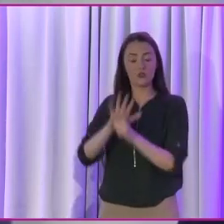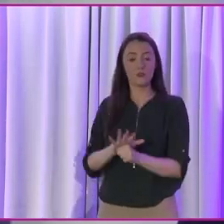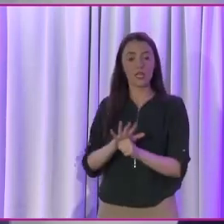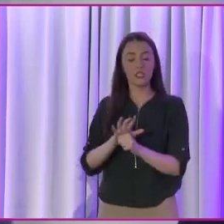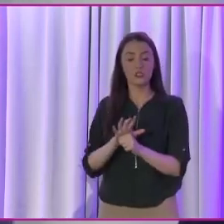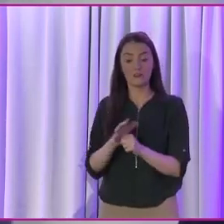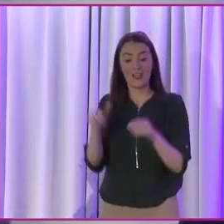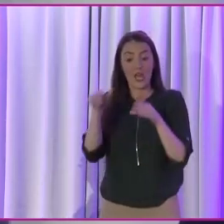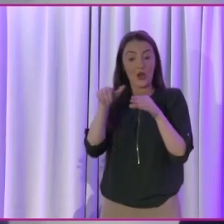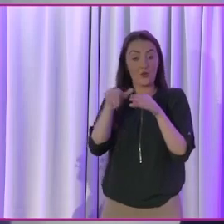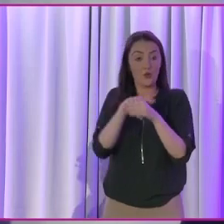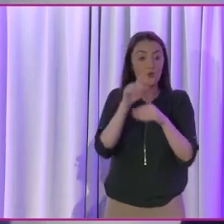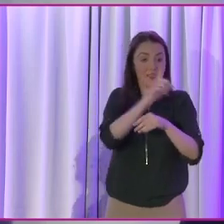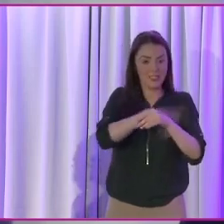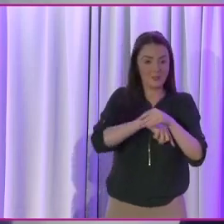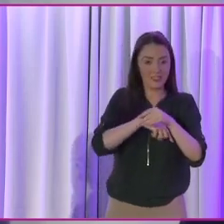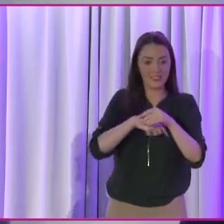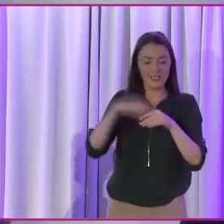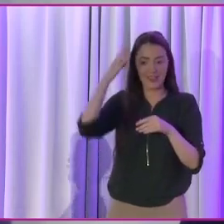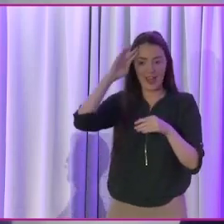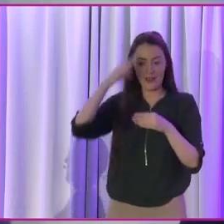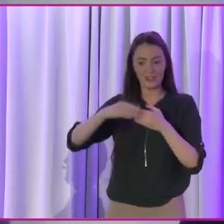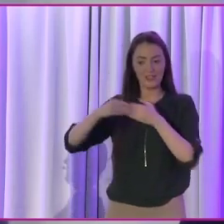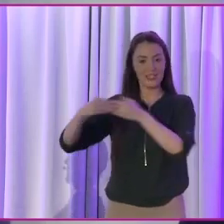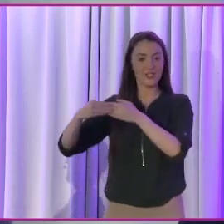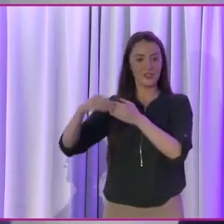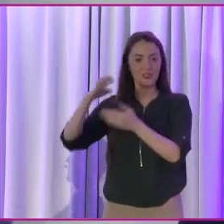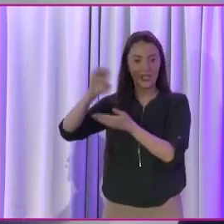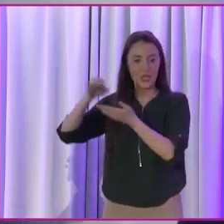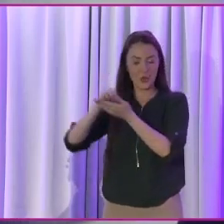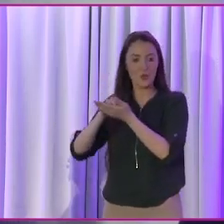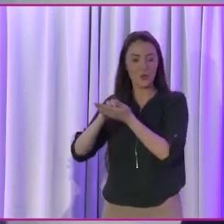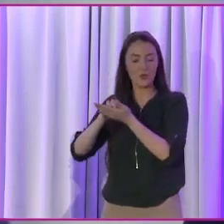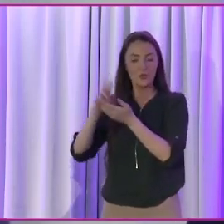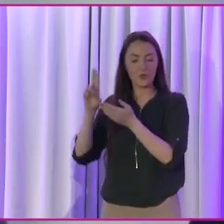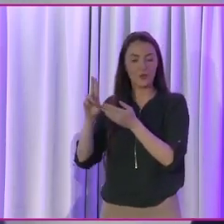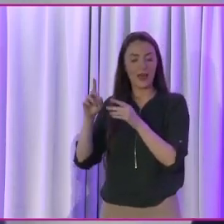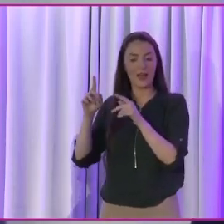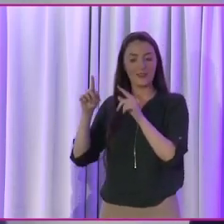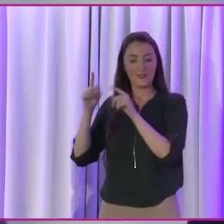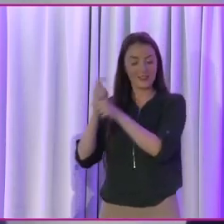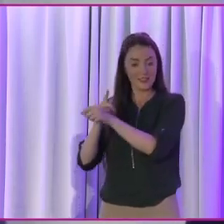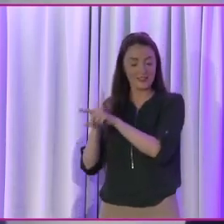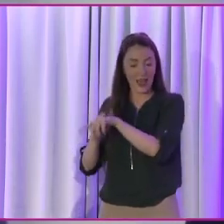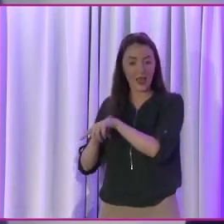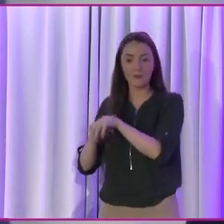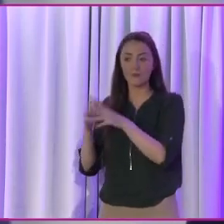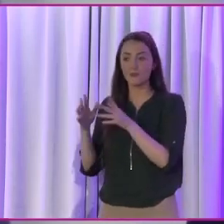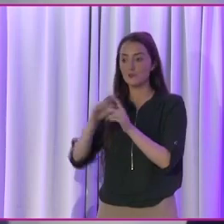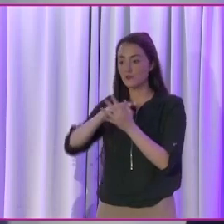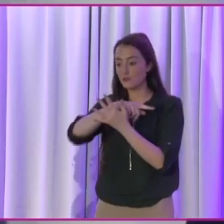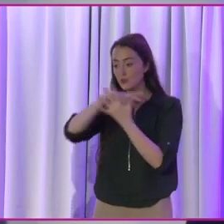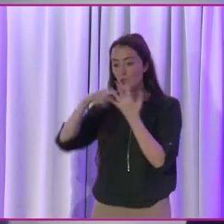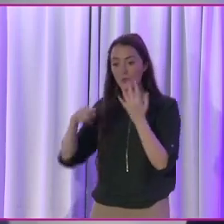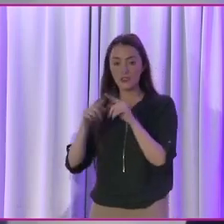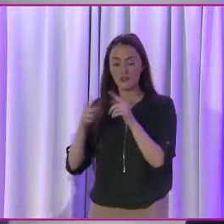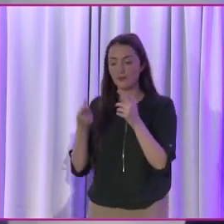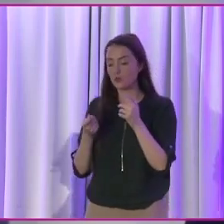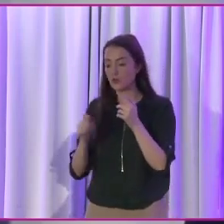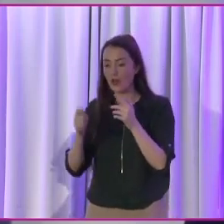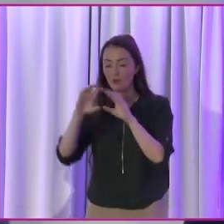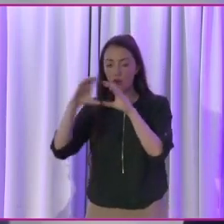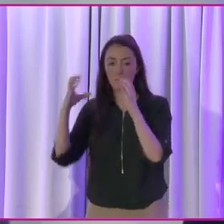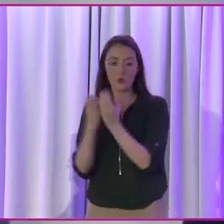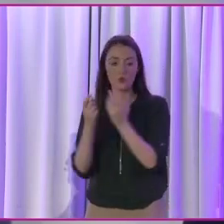Ireland was a leader in the European Union at the time, in including that range of grounds, including membership of the Traveller community, ethnicity,